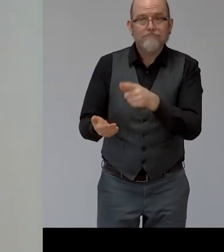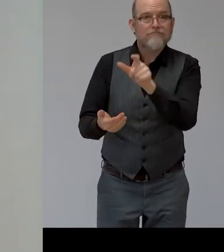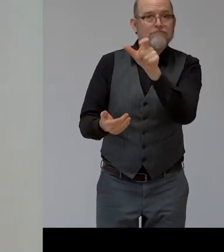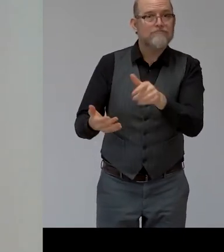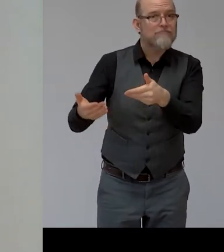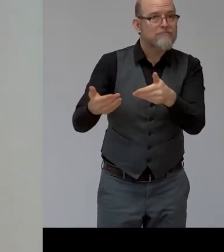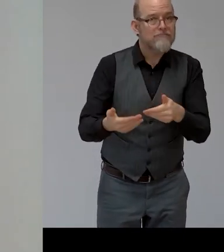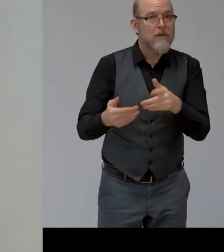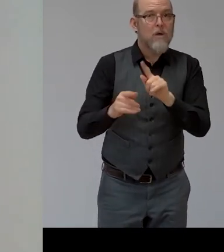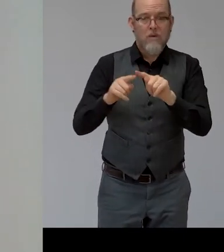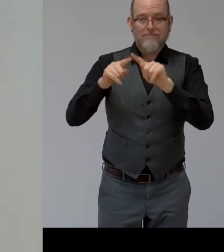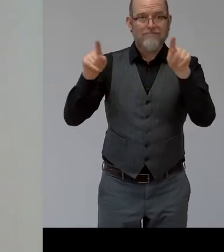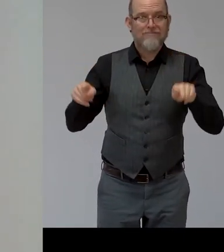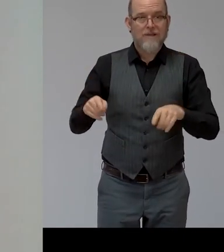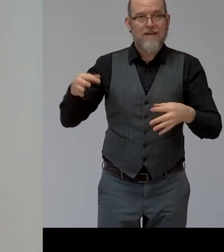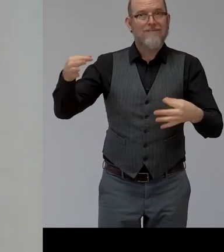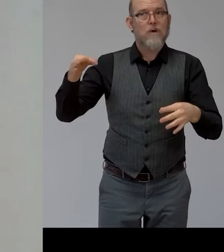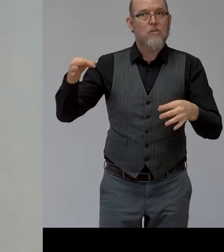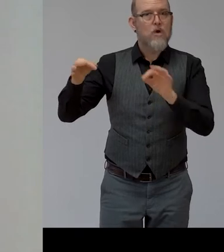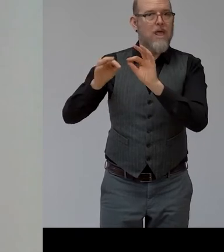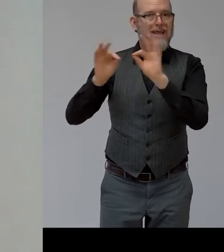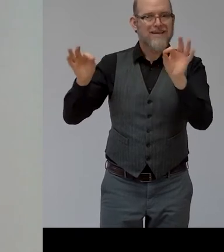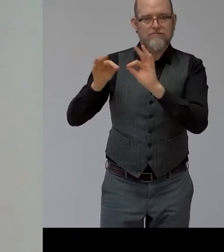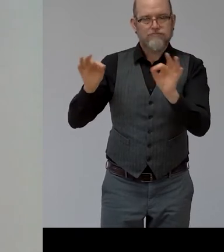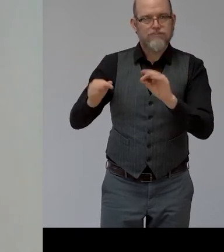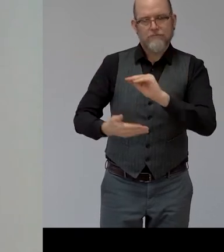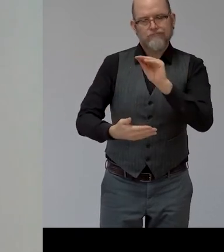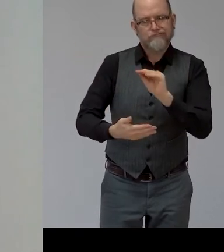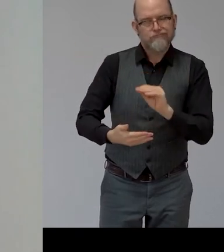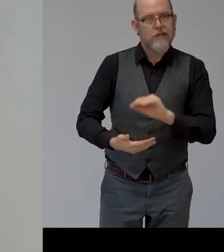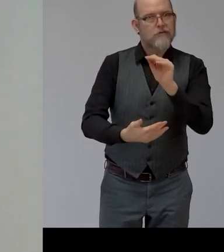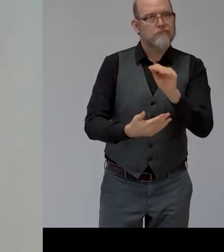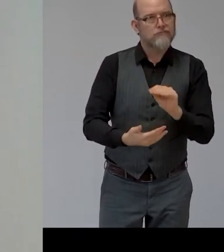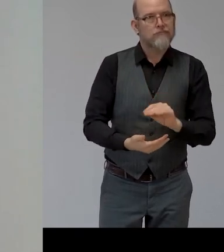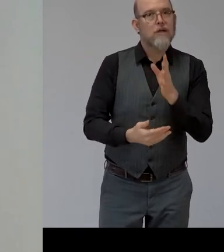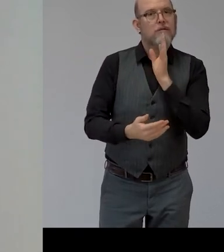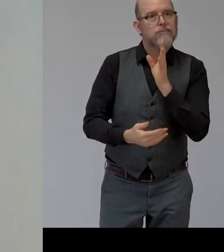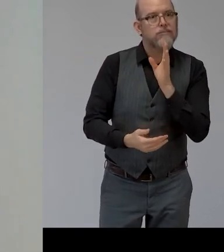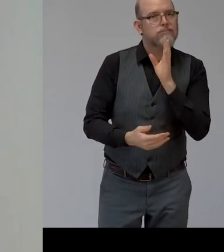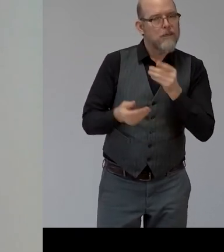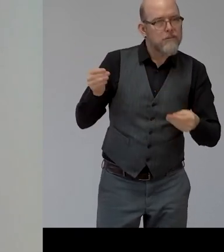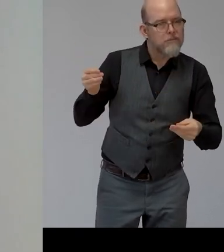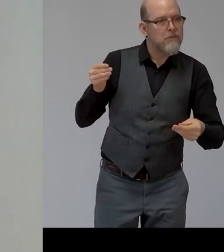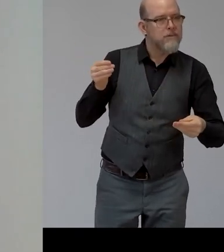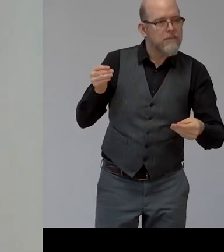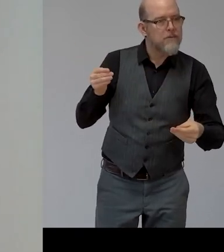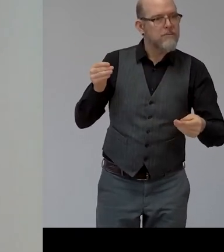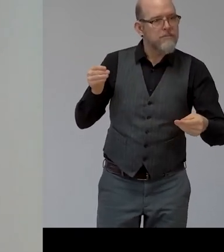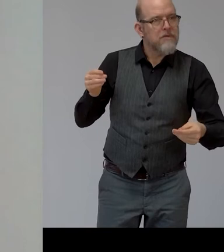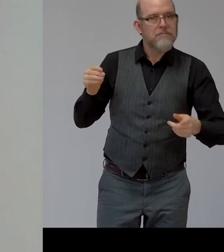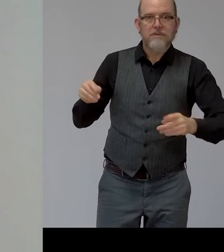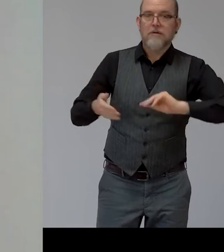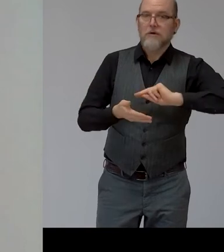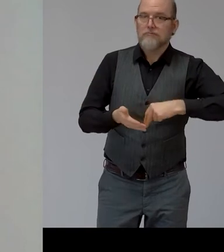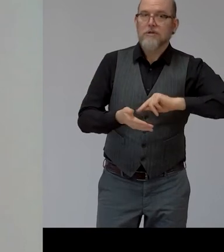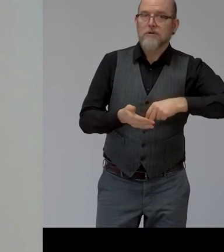sign and she read everything to me and helped me sign everything and i think she offered me about four